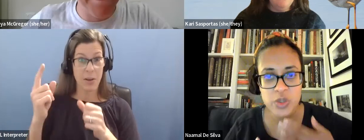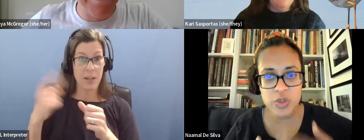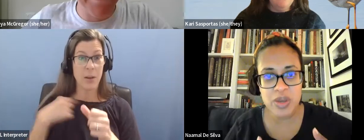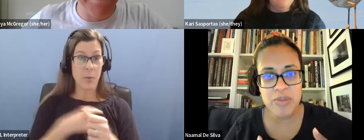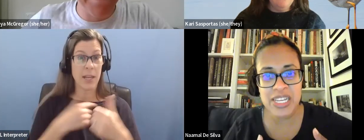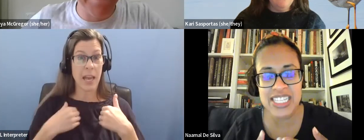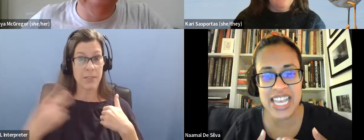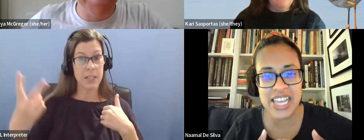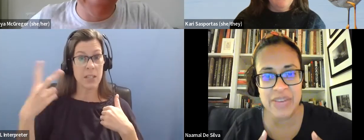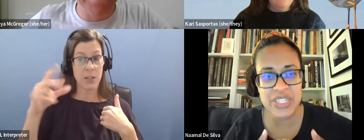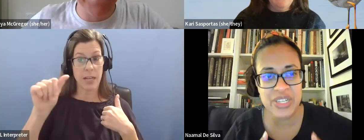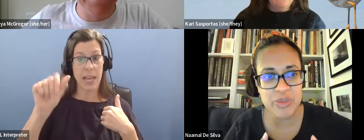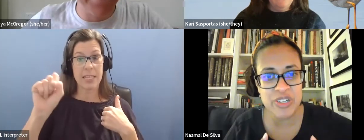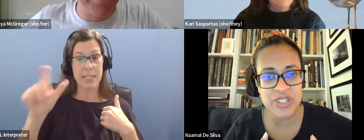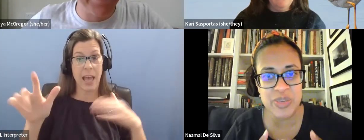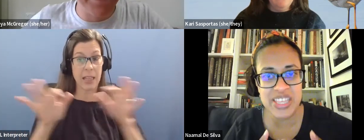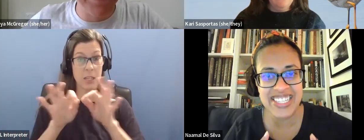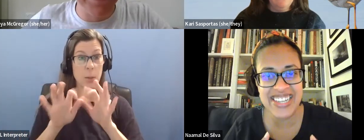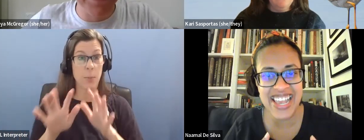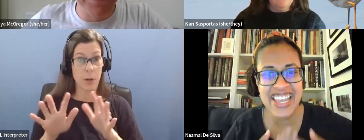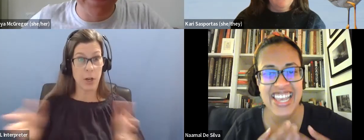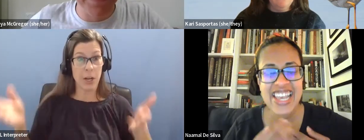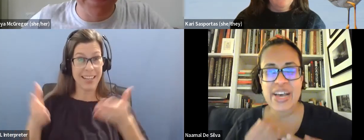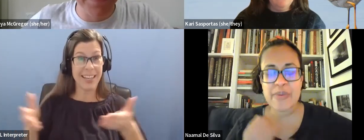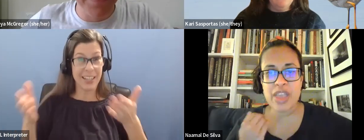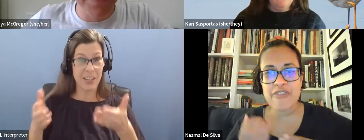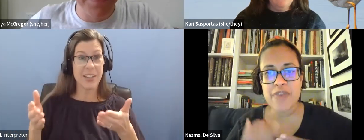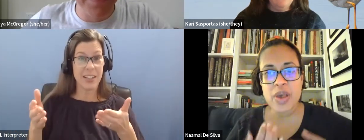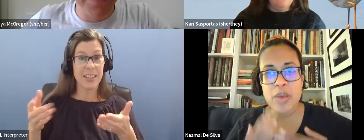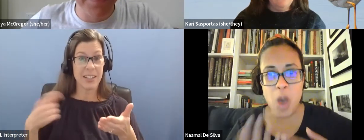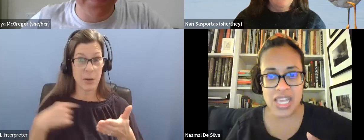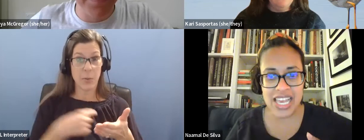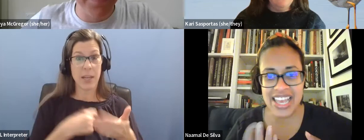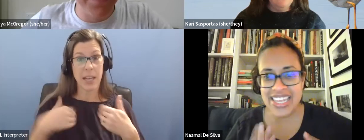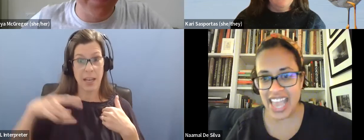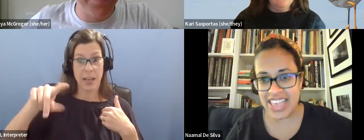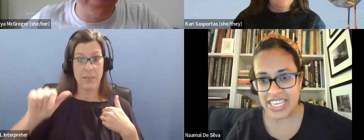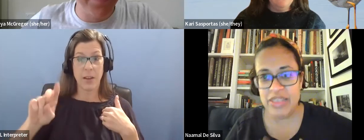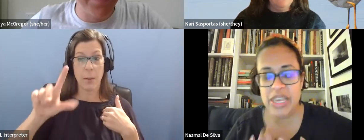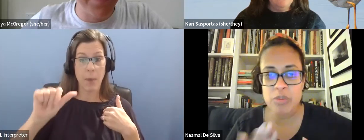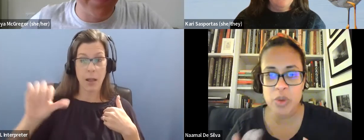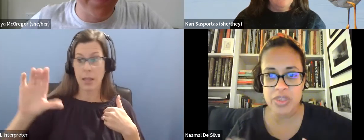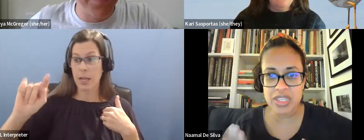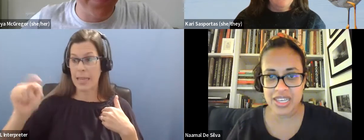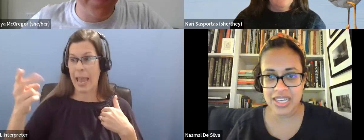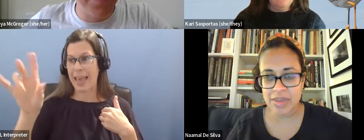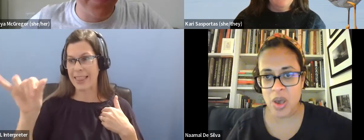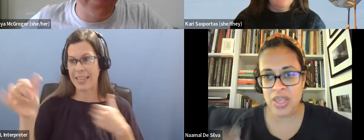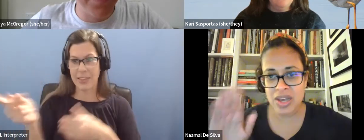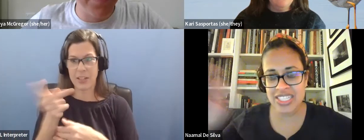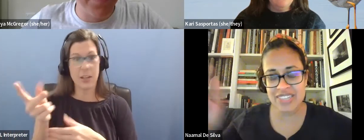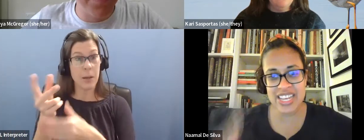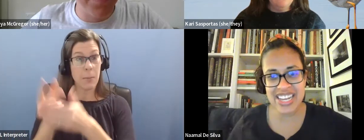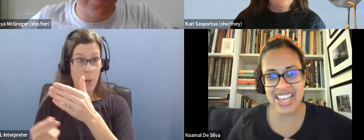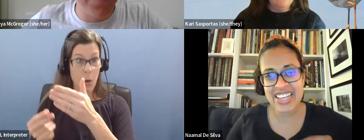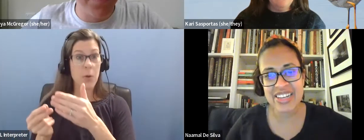have two American Sign Language interpreters with us today. We have Paula and Kathy. They are both on